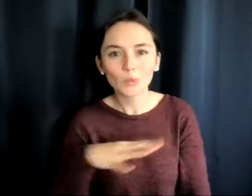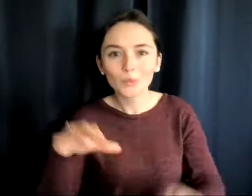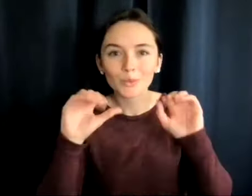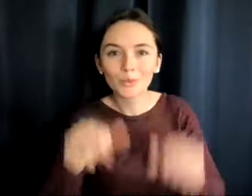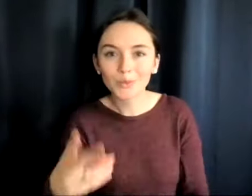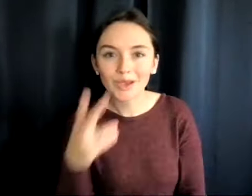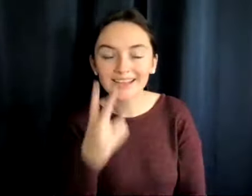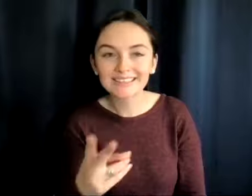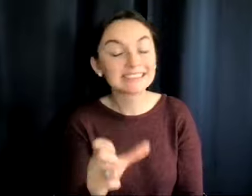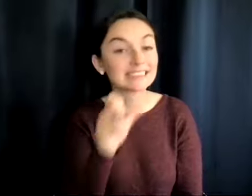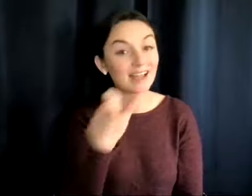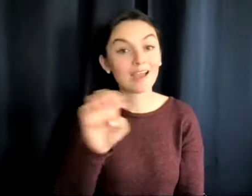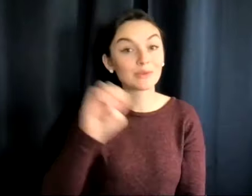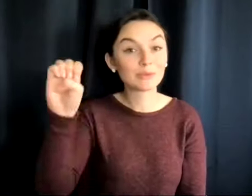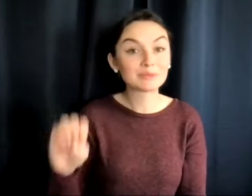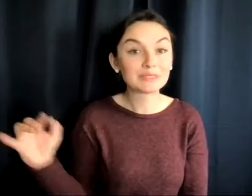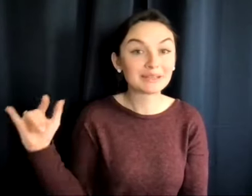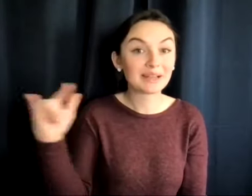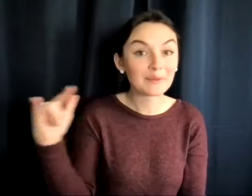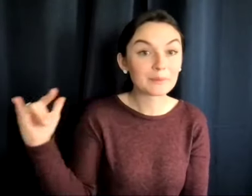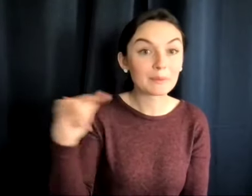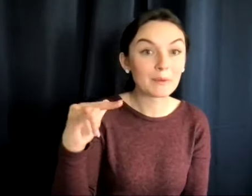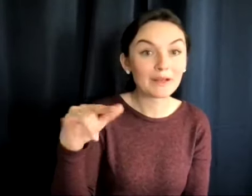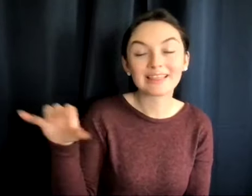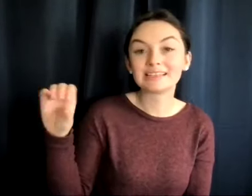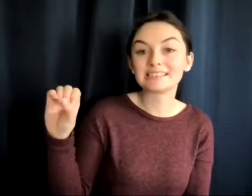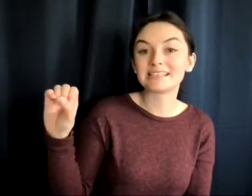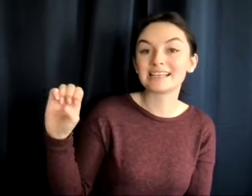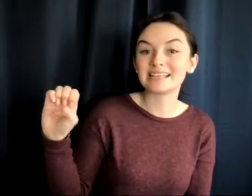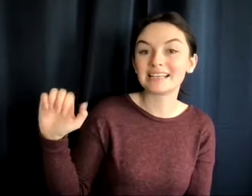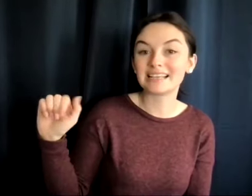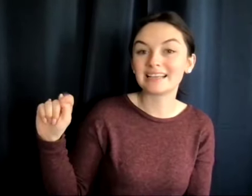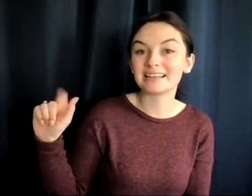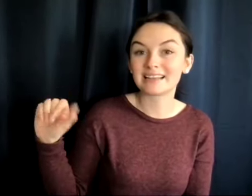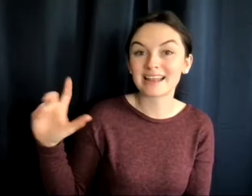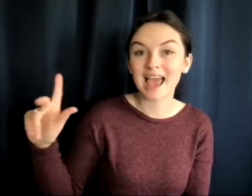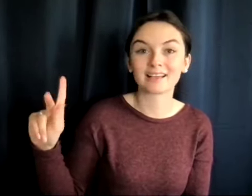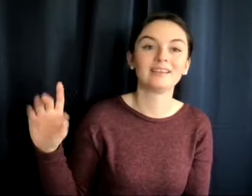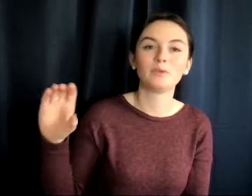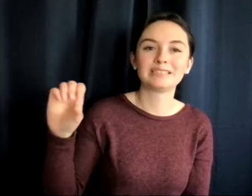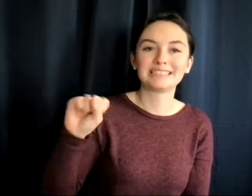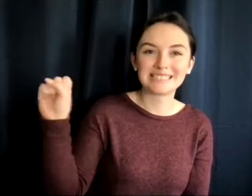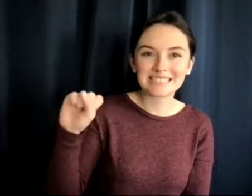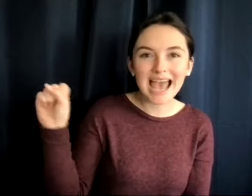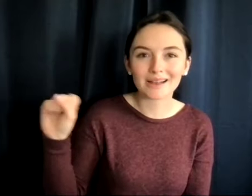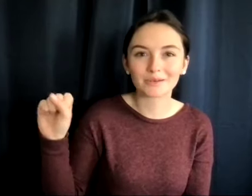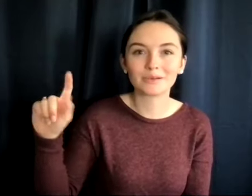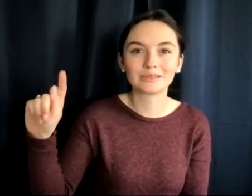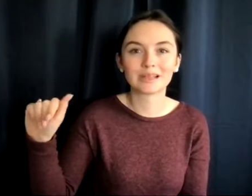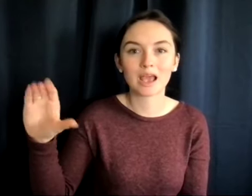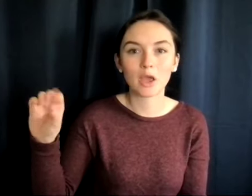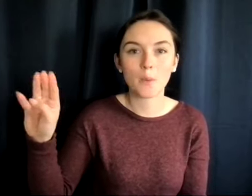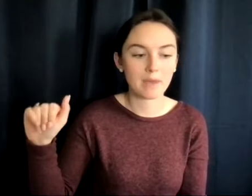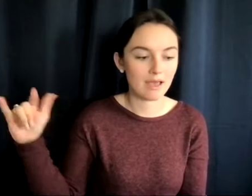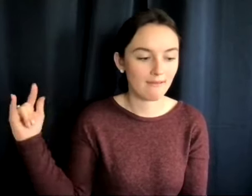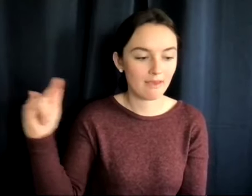at the Eugene Airport. This is at SeaTac, which is the Seattle Tacoma Airport, which is huge. Okay. So I just wanted